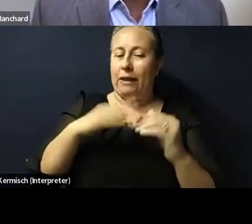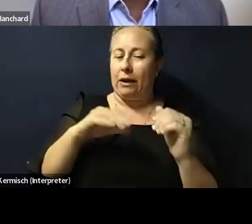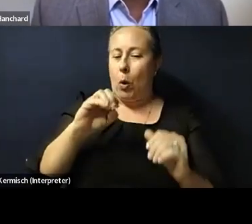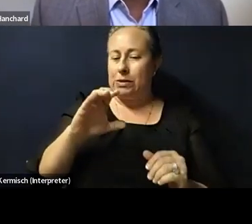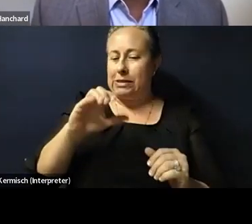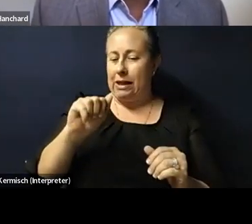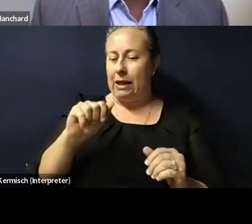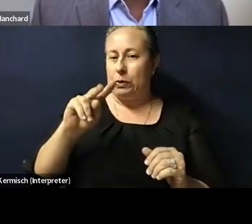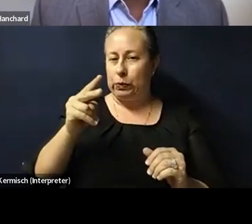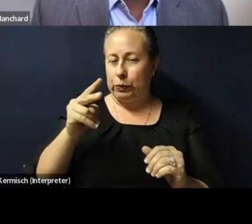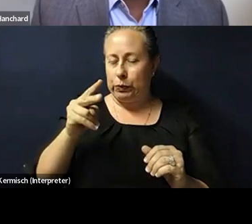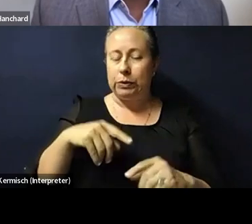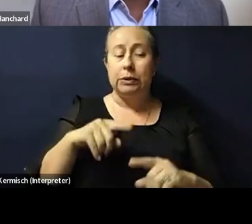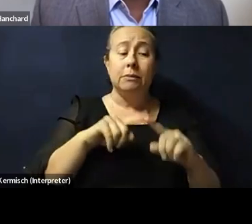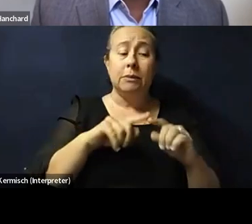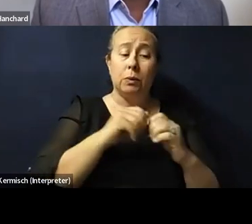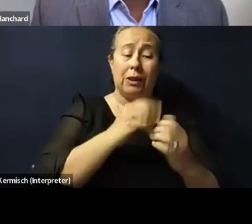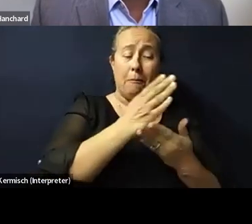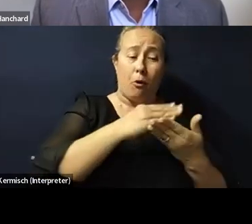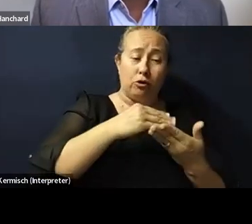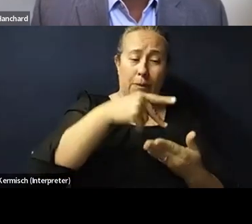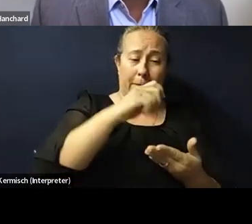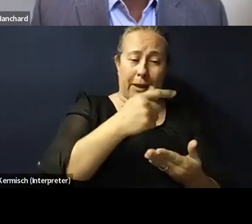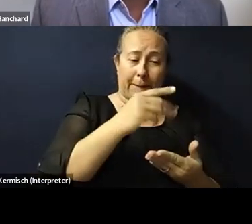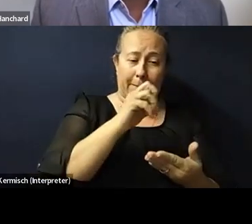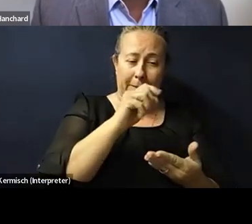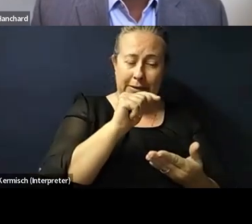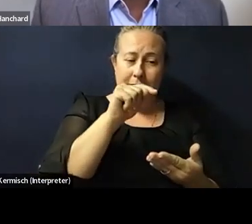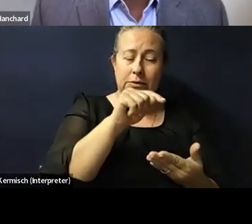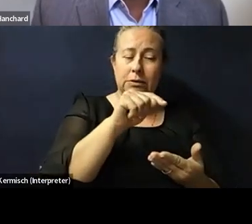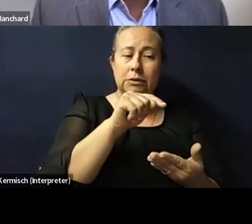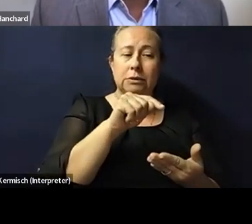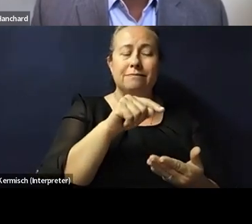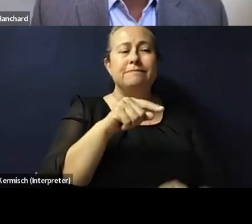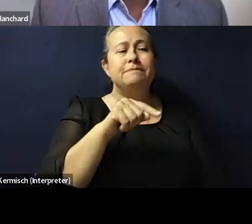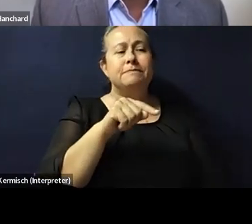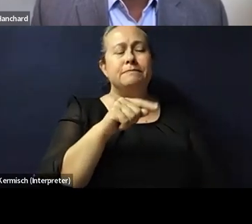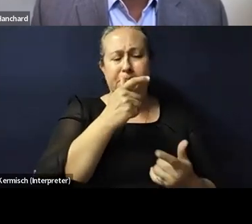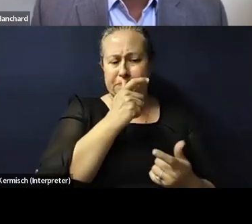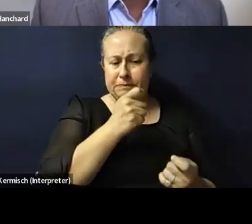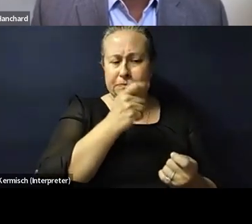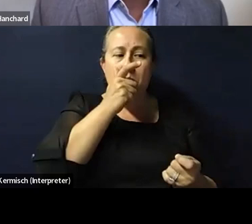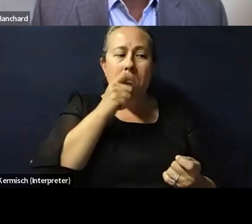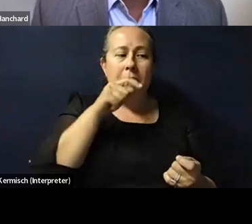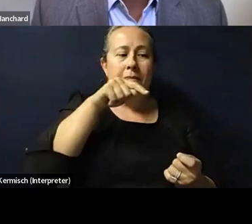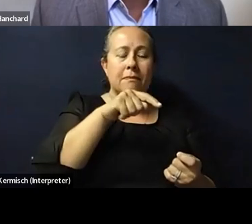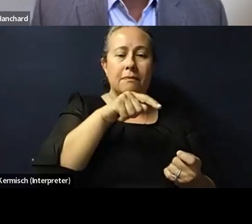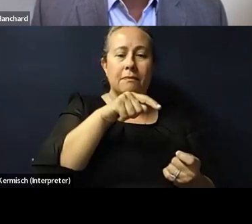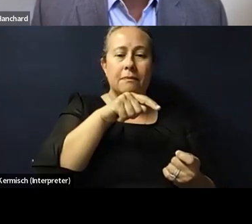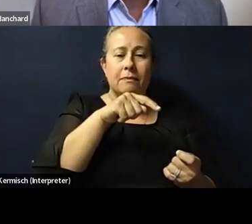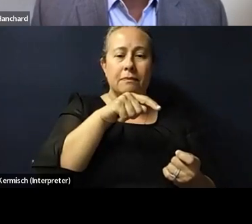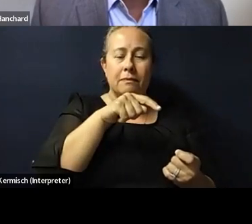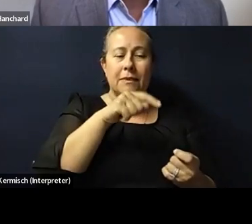Um, those with, with partial pigment, um, it's, it's interesting because the, the activist discourse